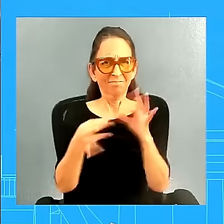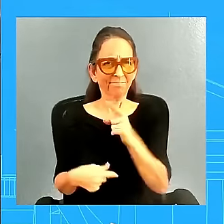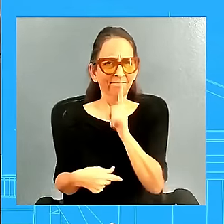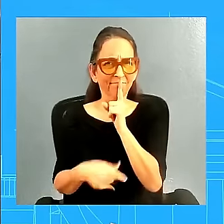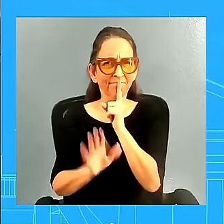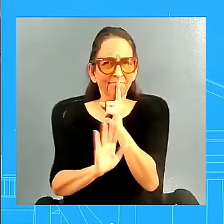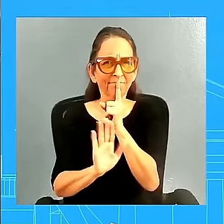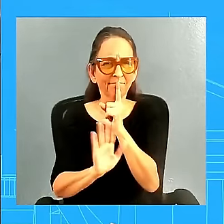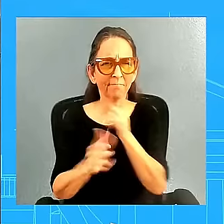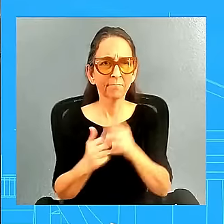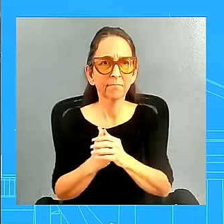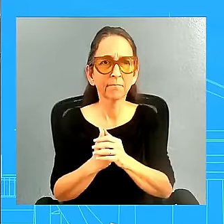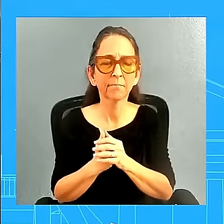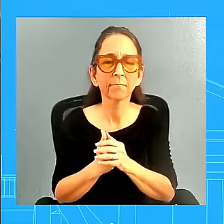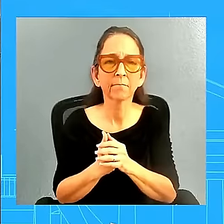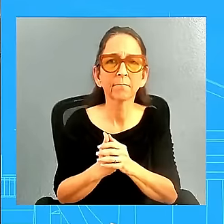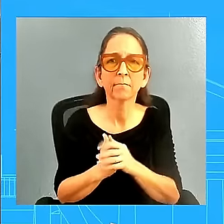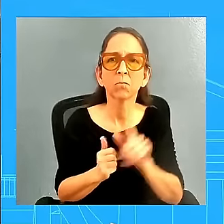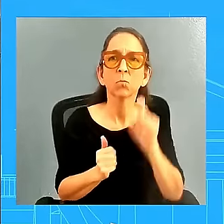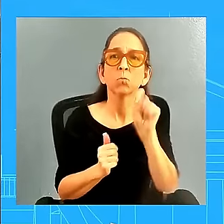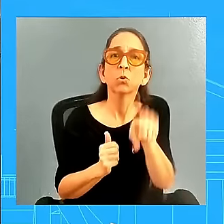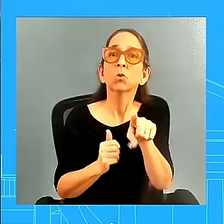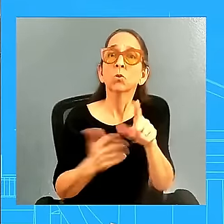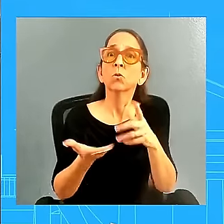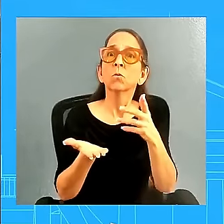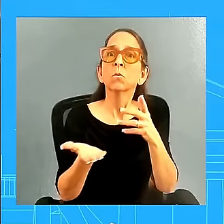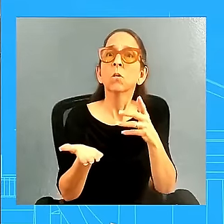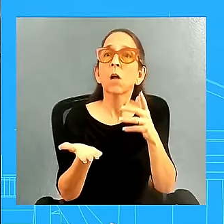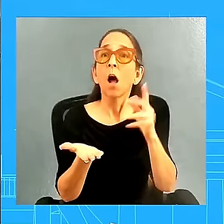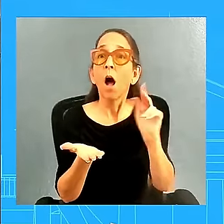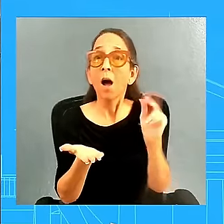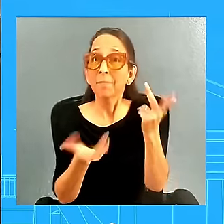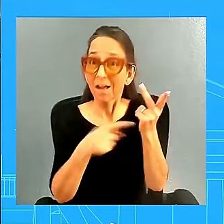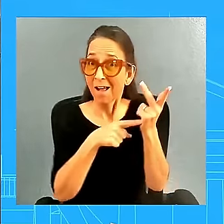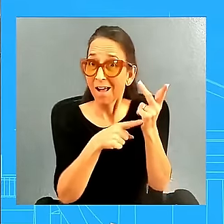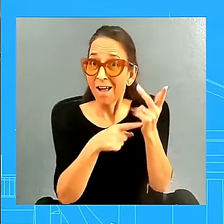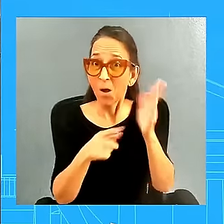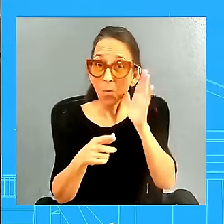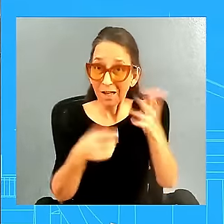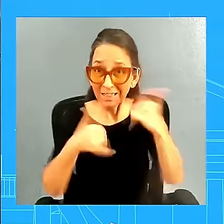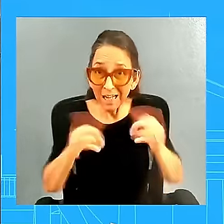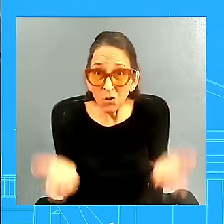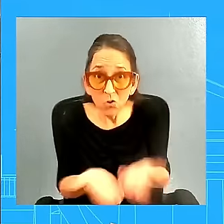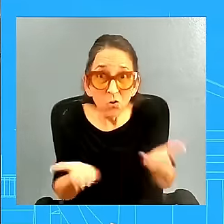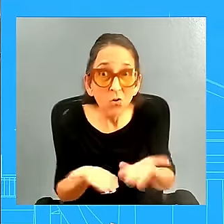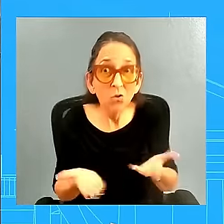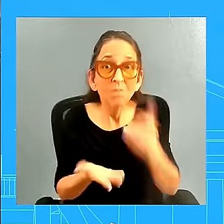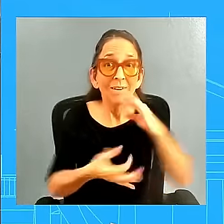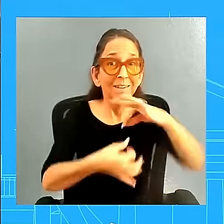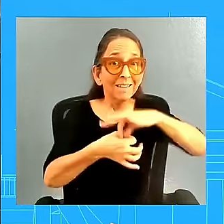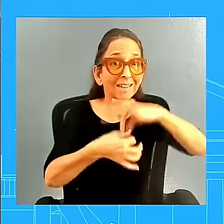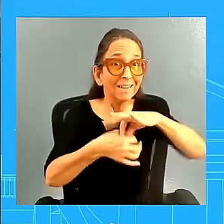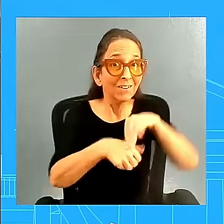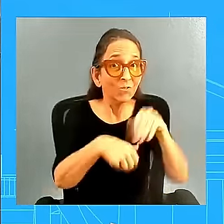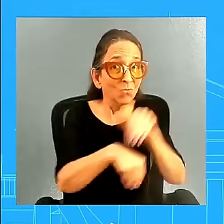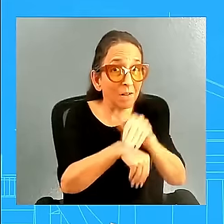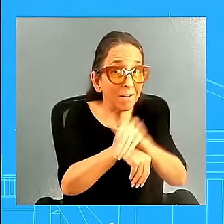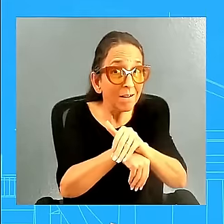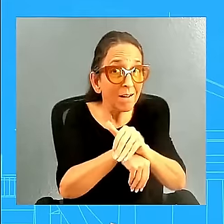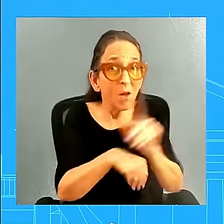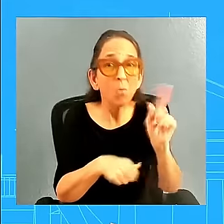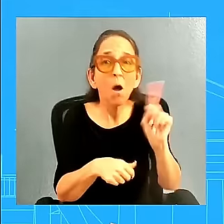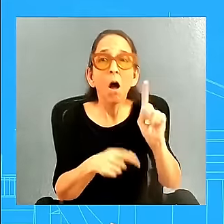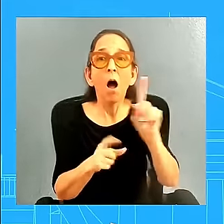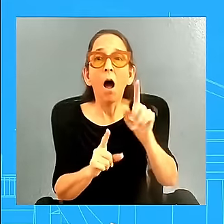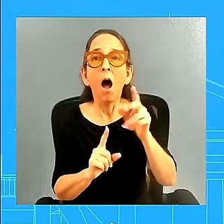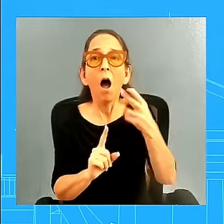night here in Washington, perhaps at our alma mater of Howard University. Do we have an understanding yet of where the president will be and how he plans to vote? As soon